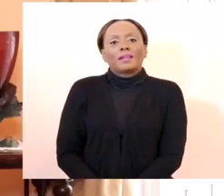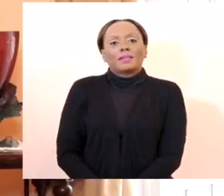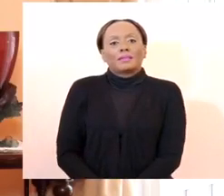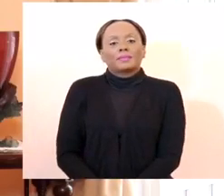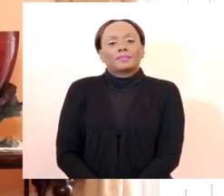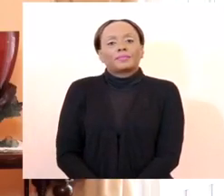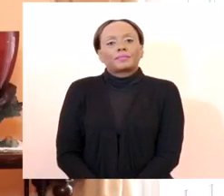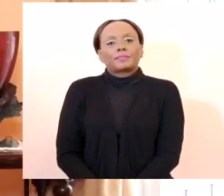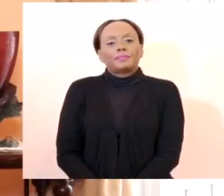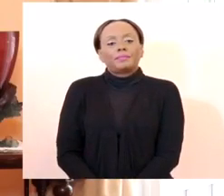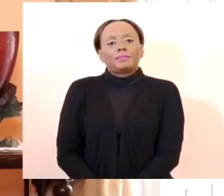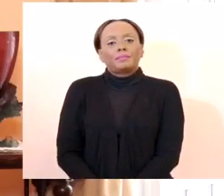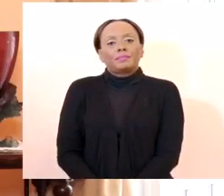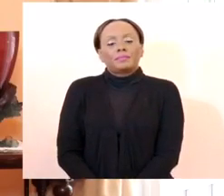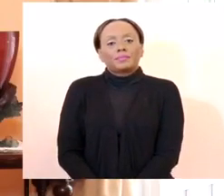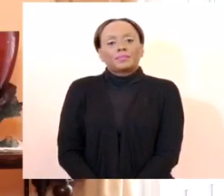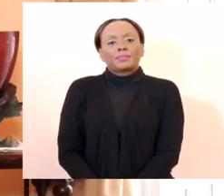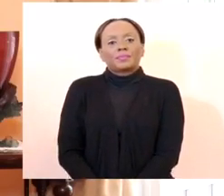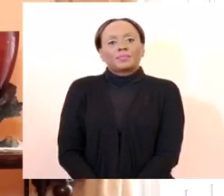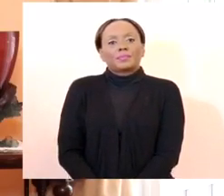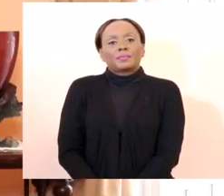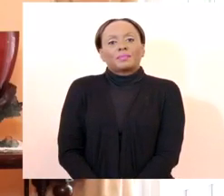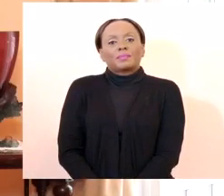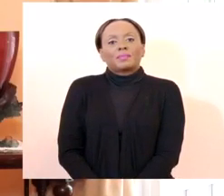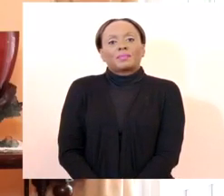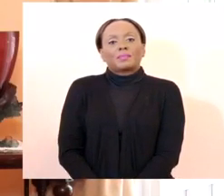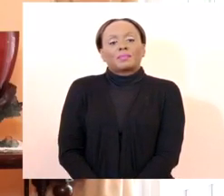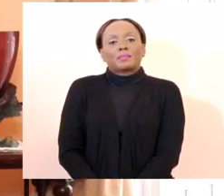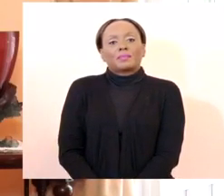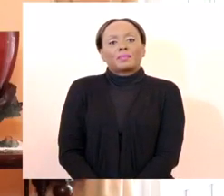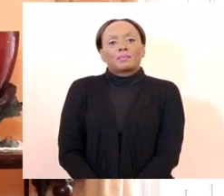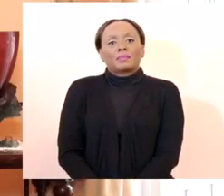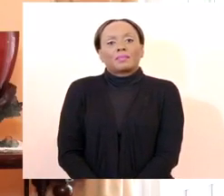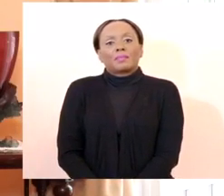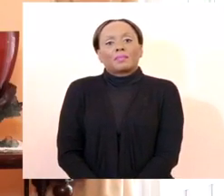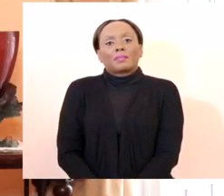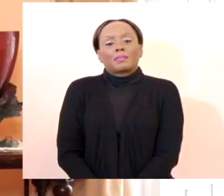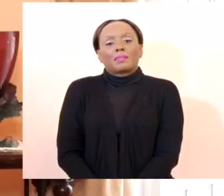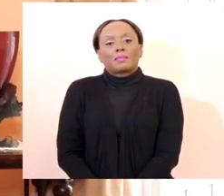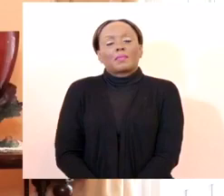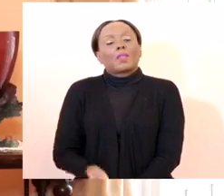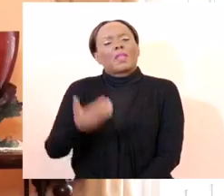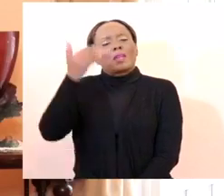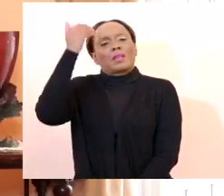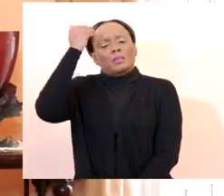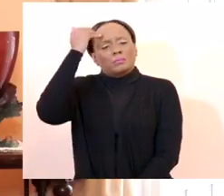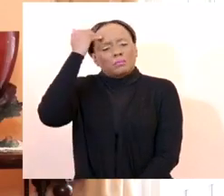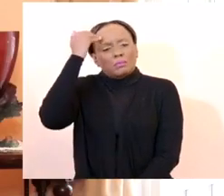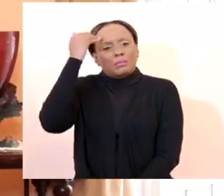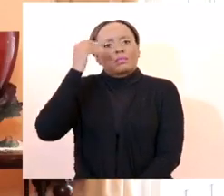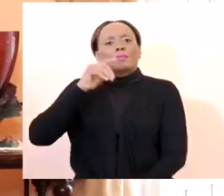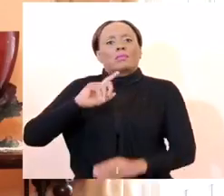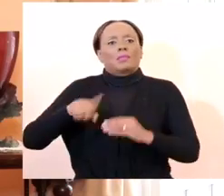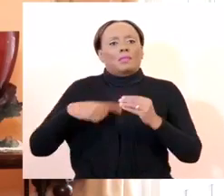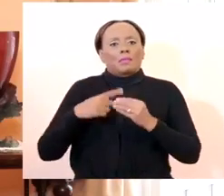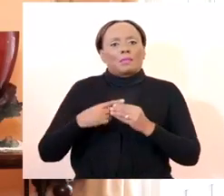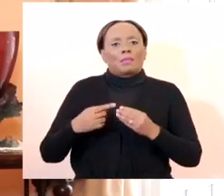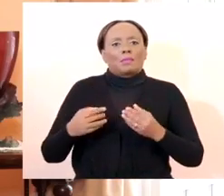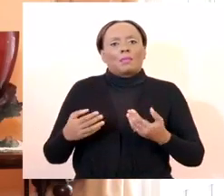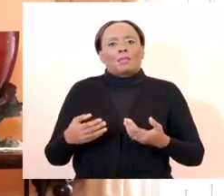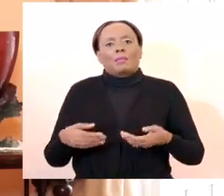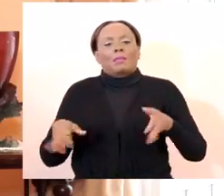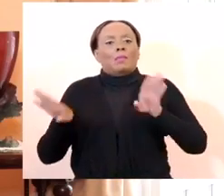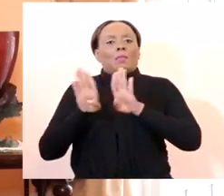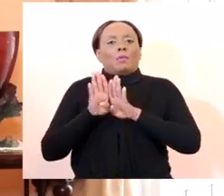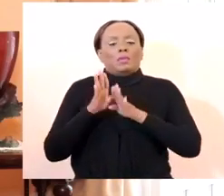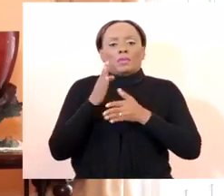Mindful of the challenges of closing places with pools at this point in time and mindful also of the significant threat of dengue and